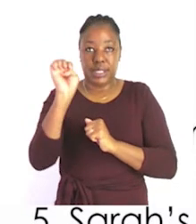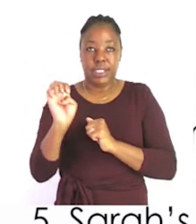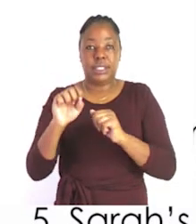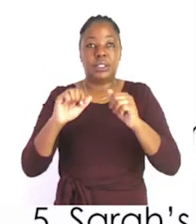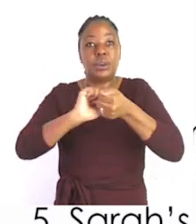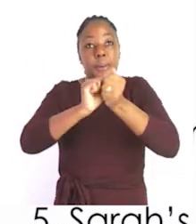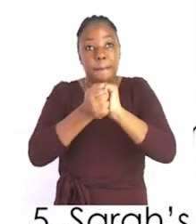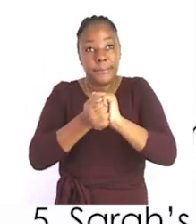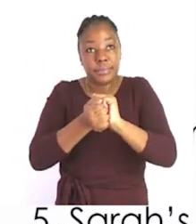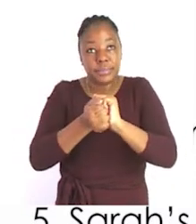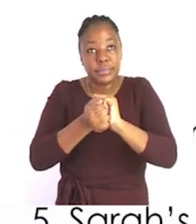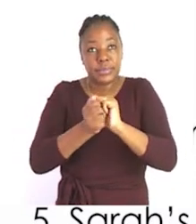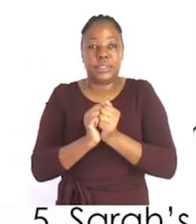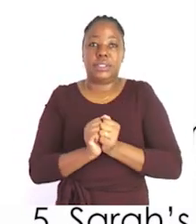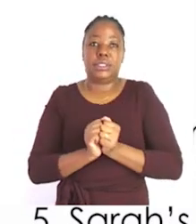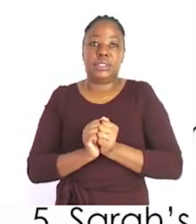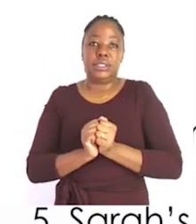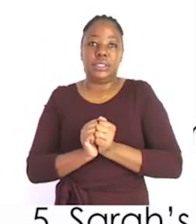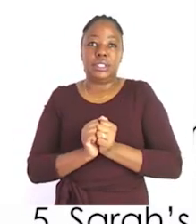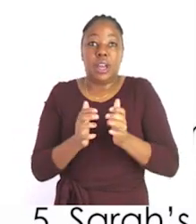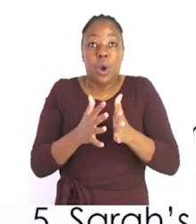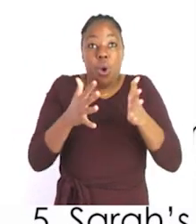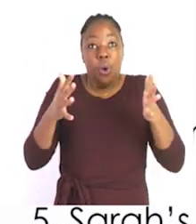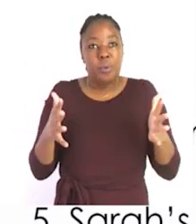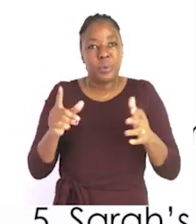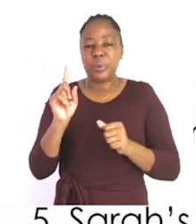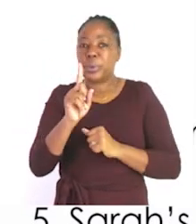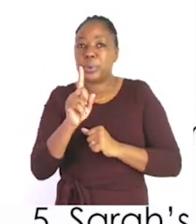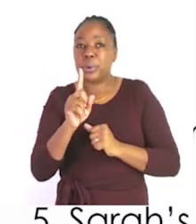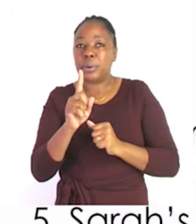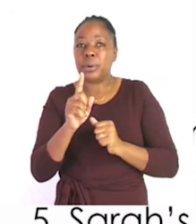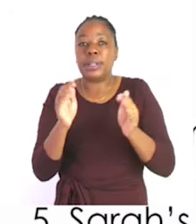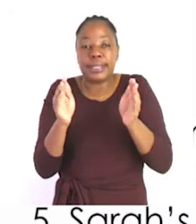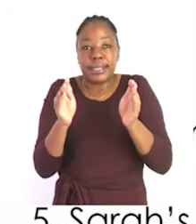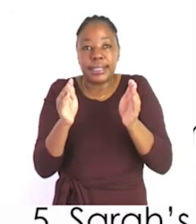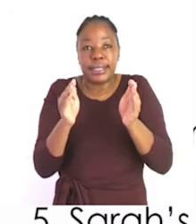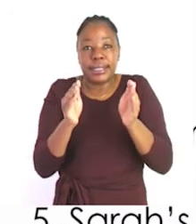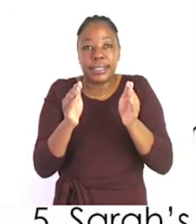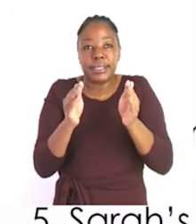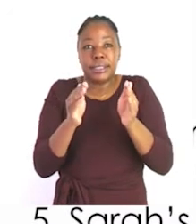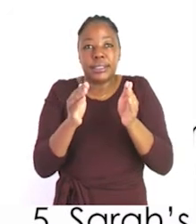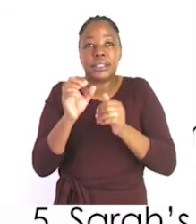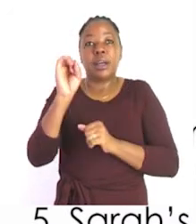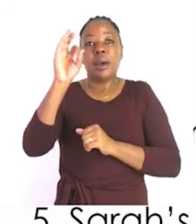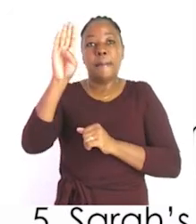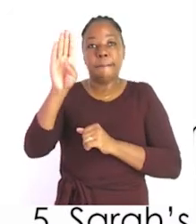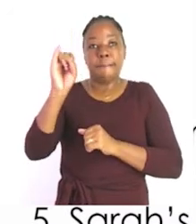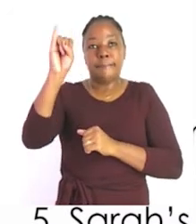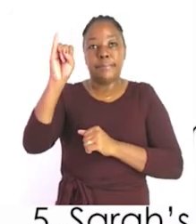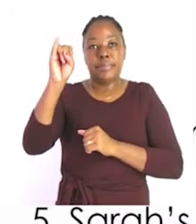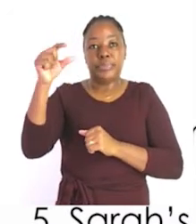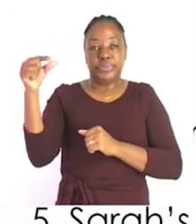another word for huge can be big or large